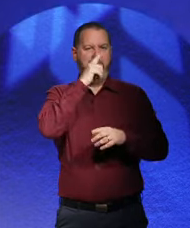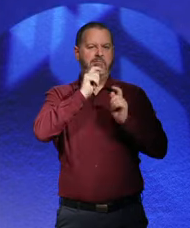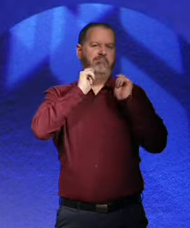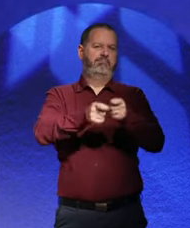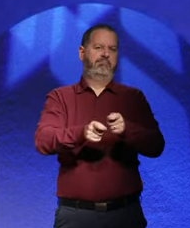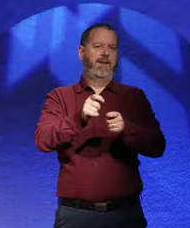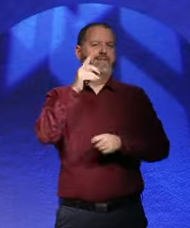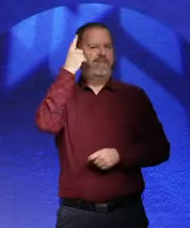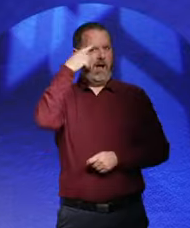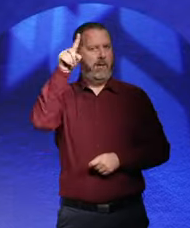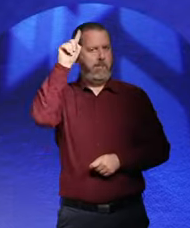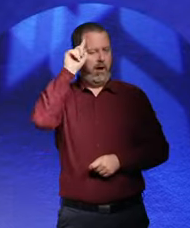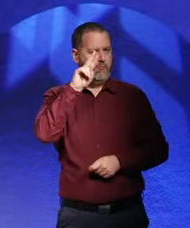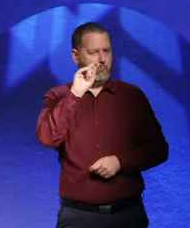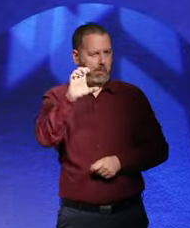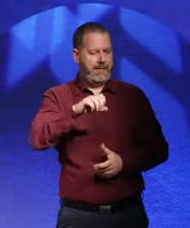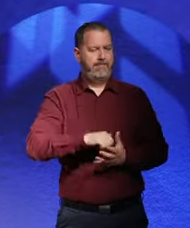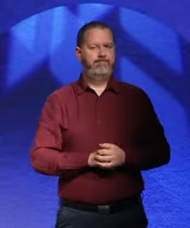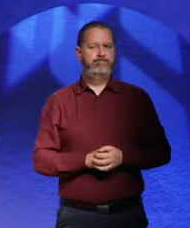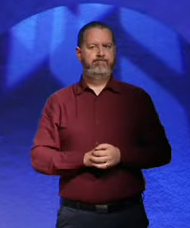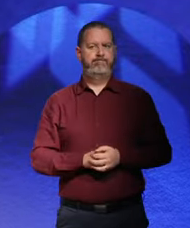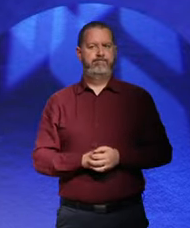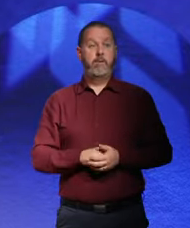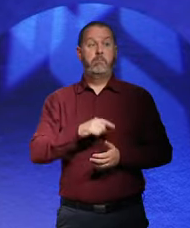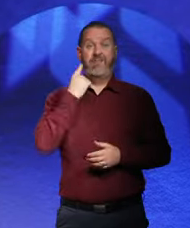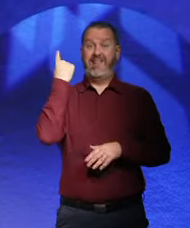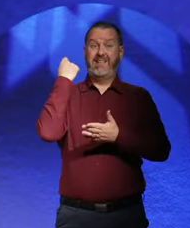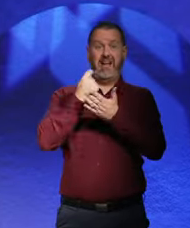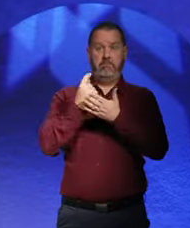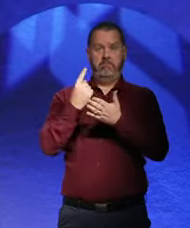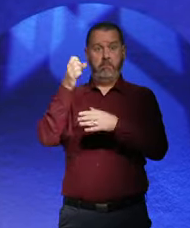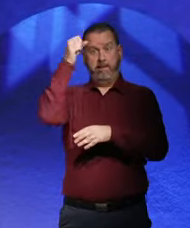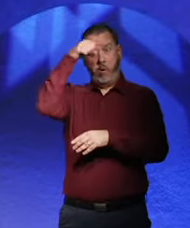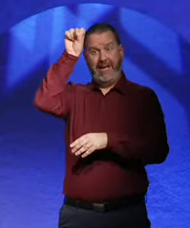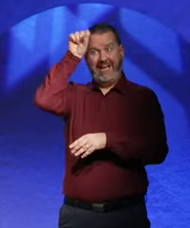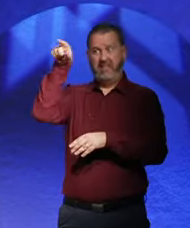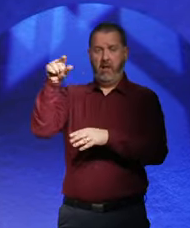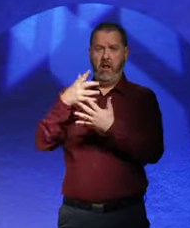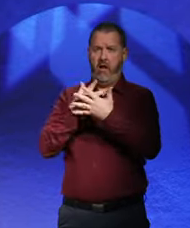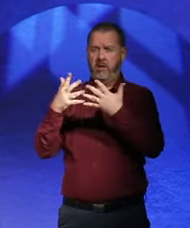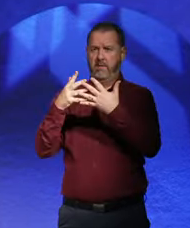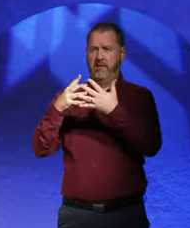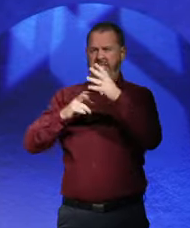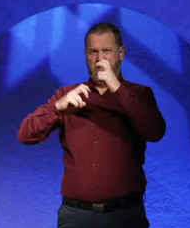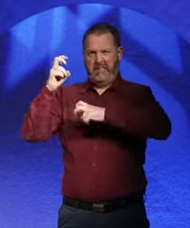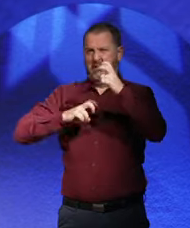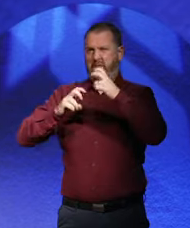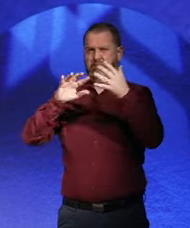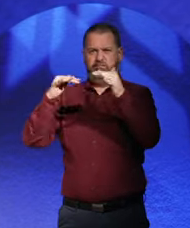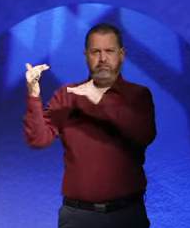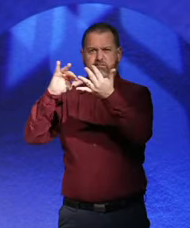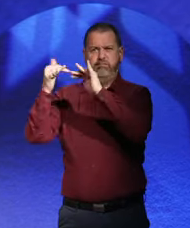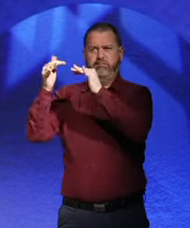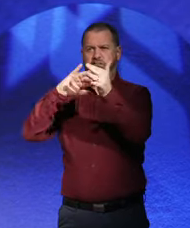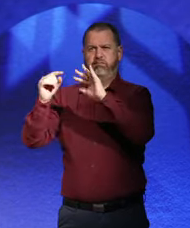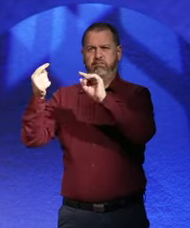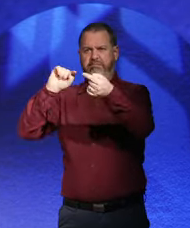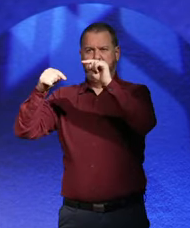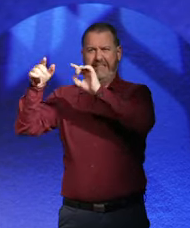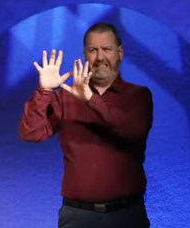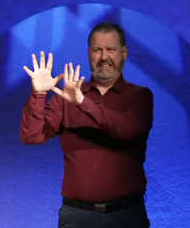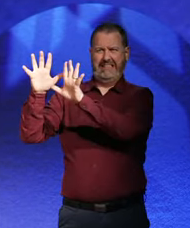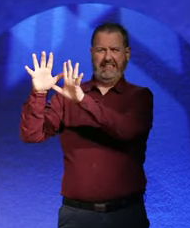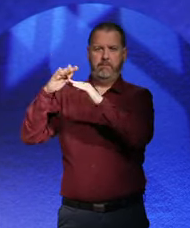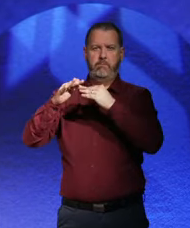The reason being that Berlin was so tumultuous and there was so much conflict in Berlin. They felt this was a safer place